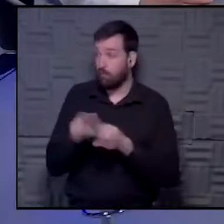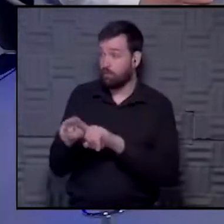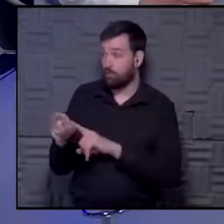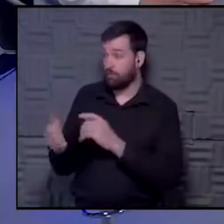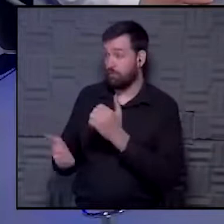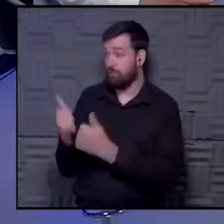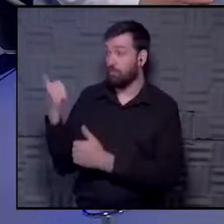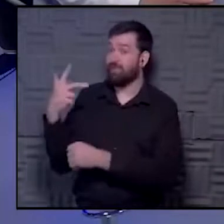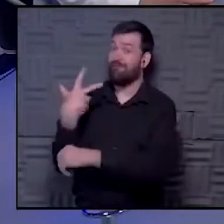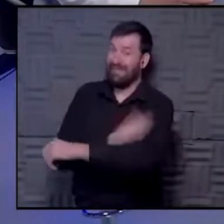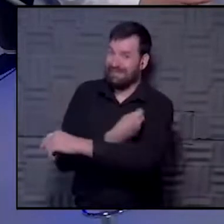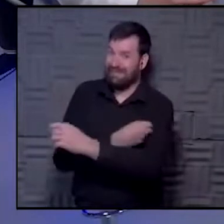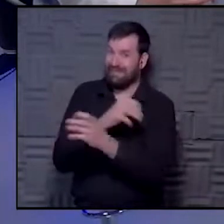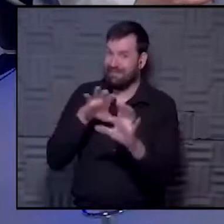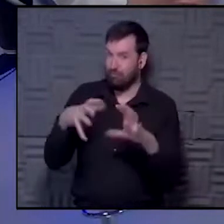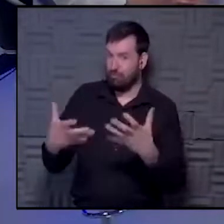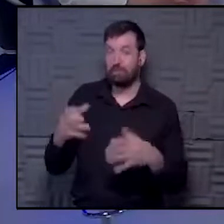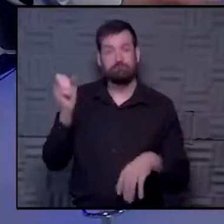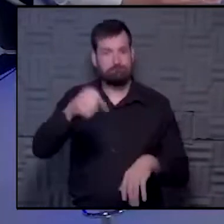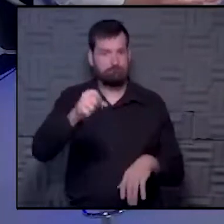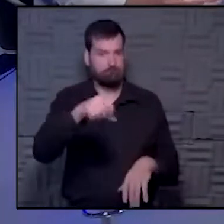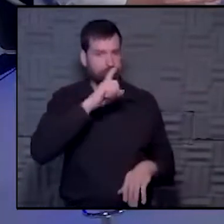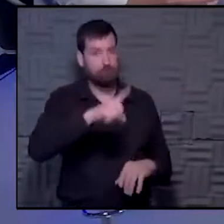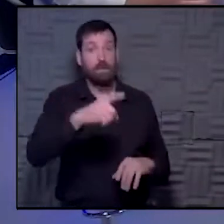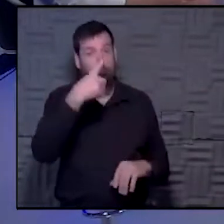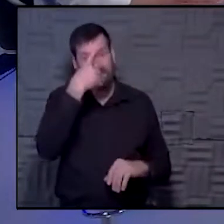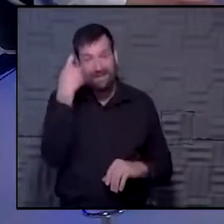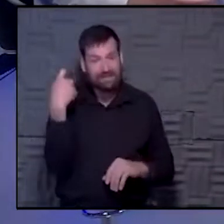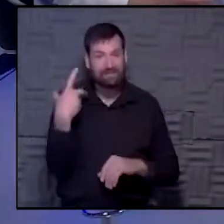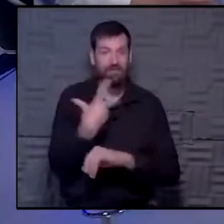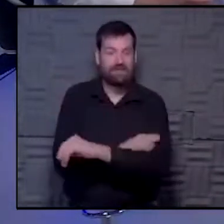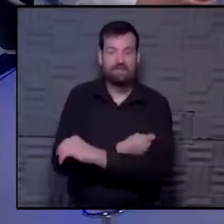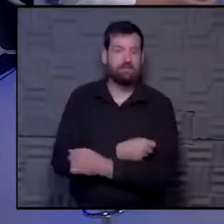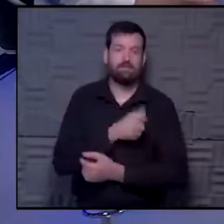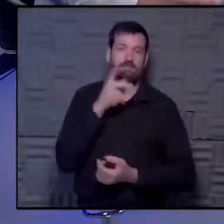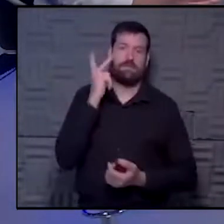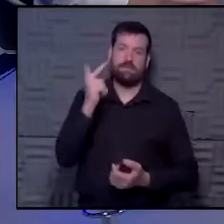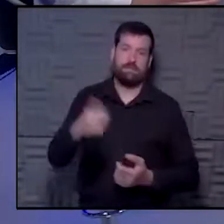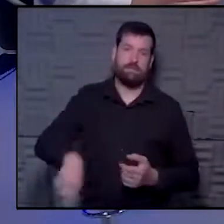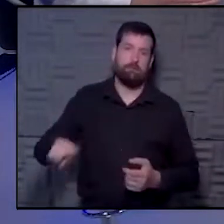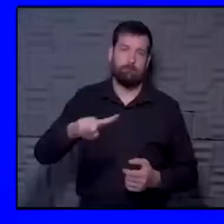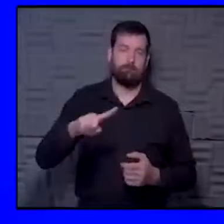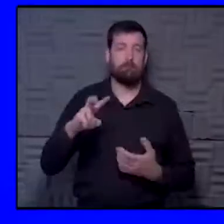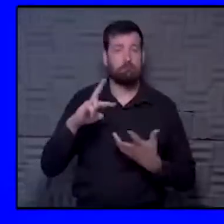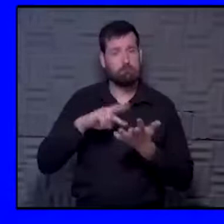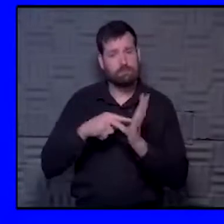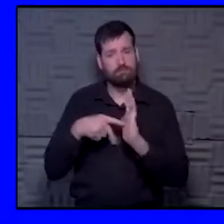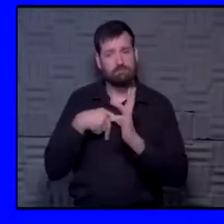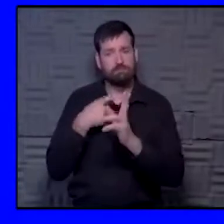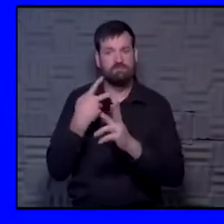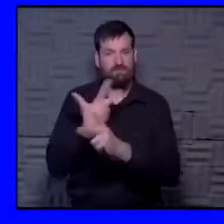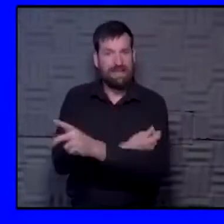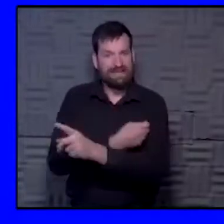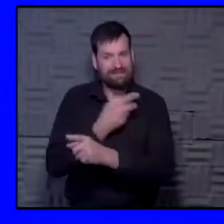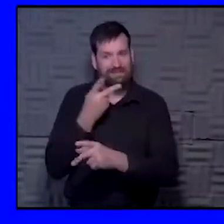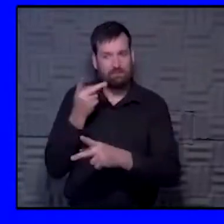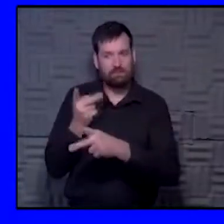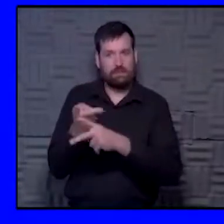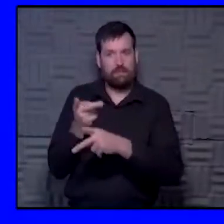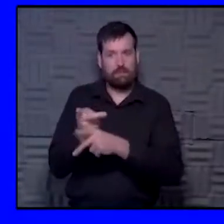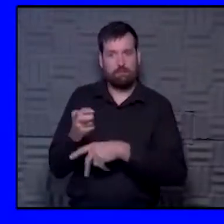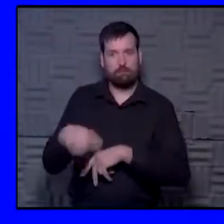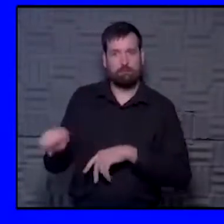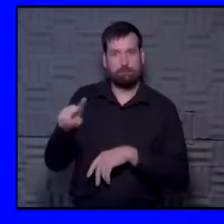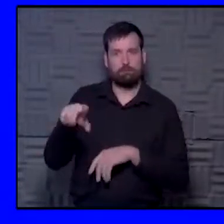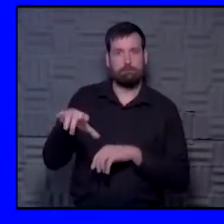those are the most vaccinated groups. That's exactly right. Because of the vaccine, we aren't seeing those groups. So they are keeping them. The vaccine is keeping that